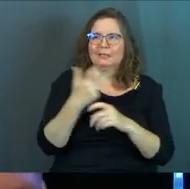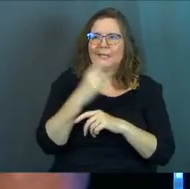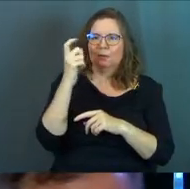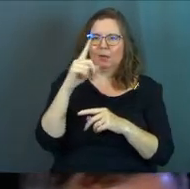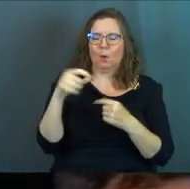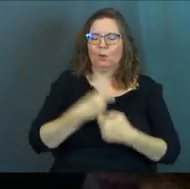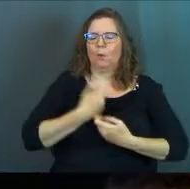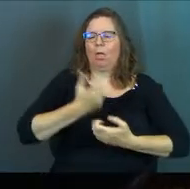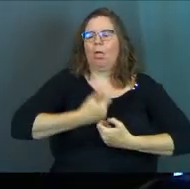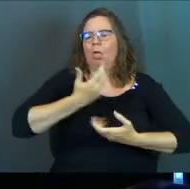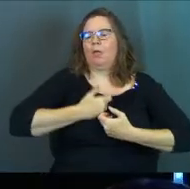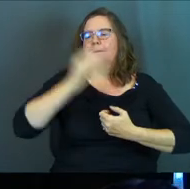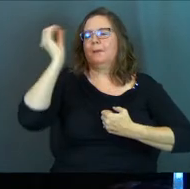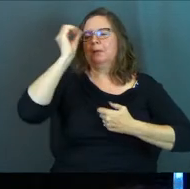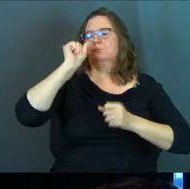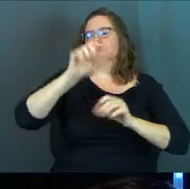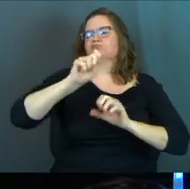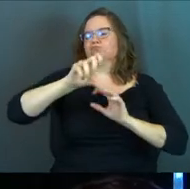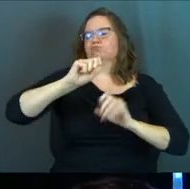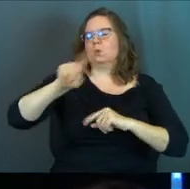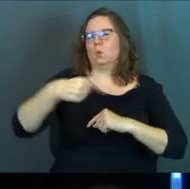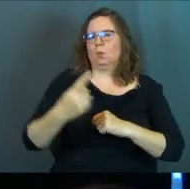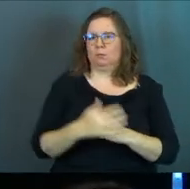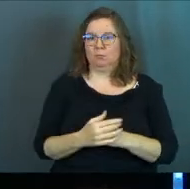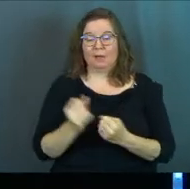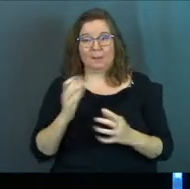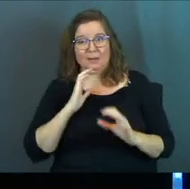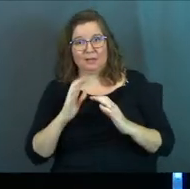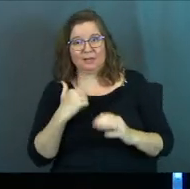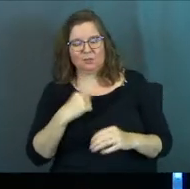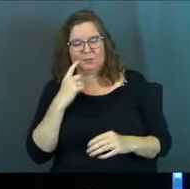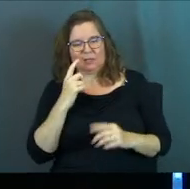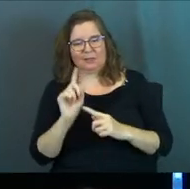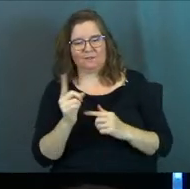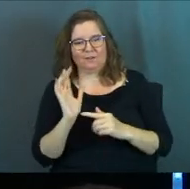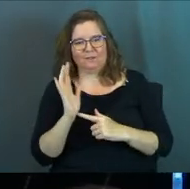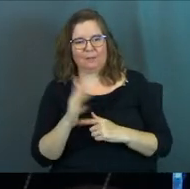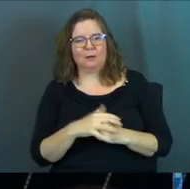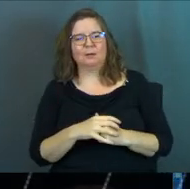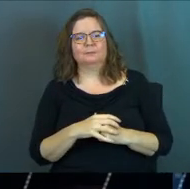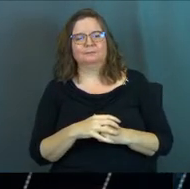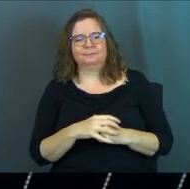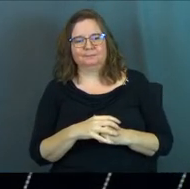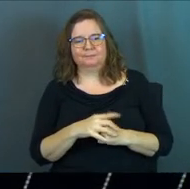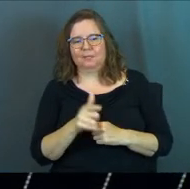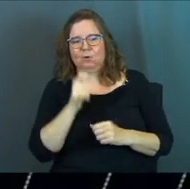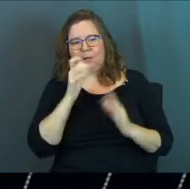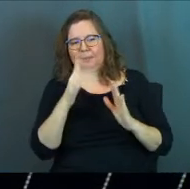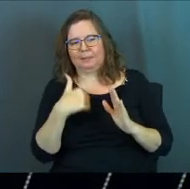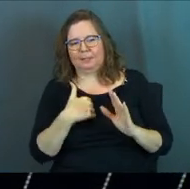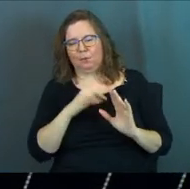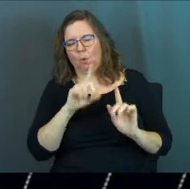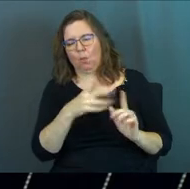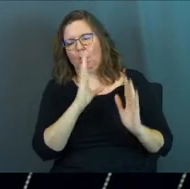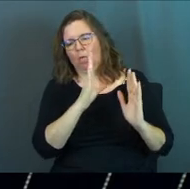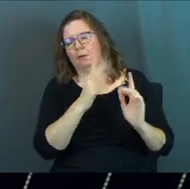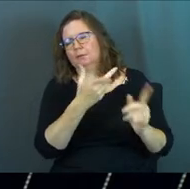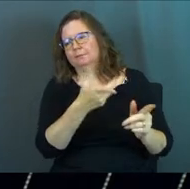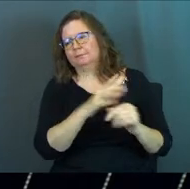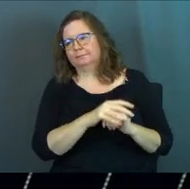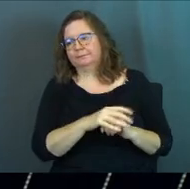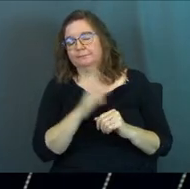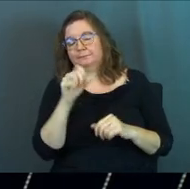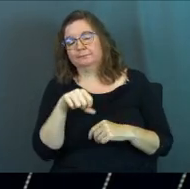How many conversations have you been in and you could just tell in the first five minutes all they want to do is tell me what they think about life.